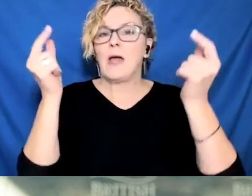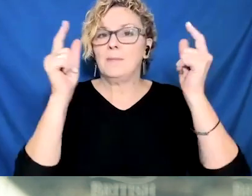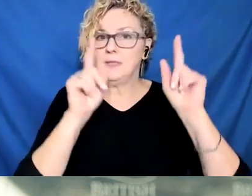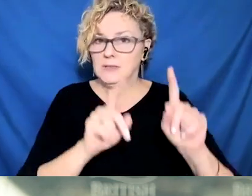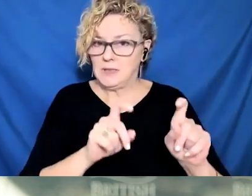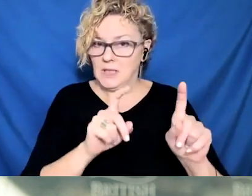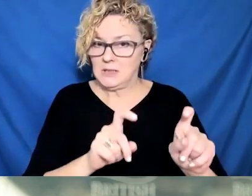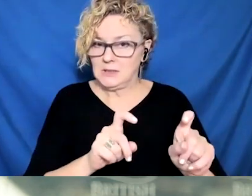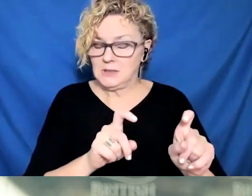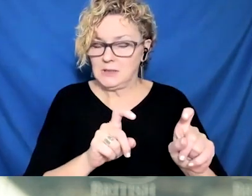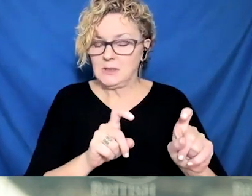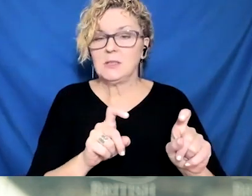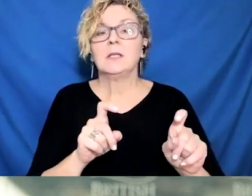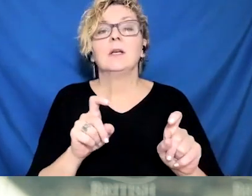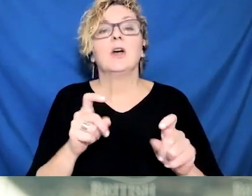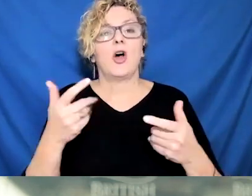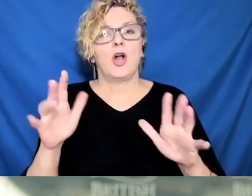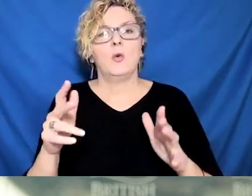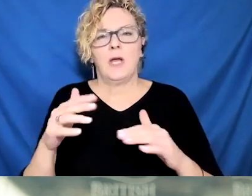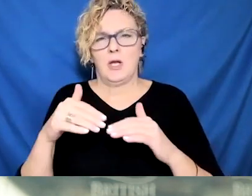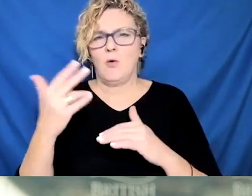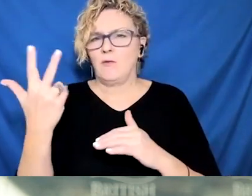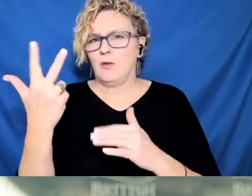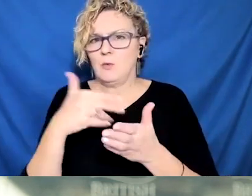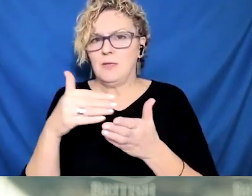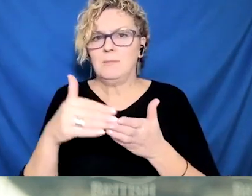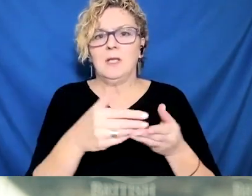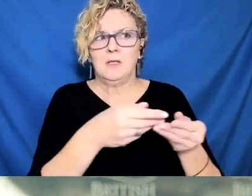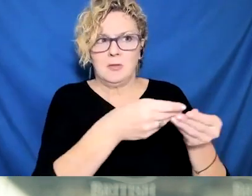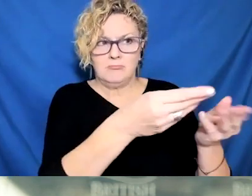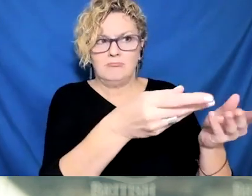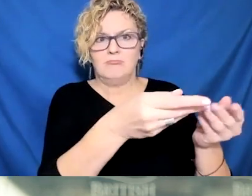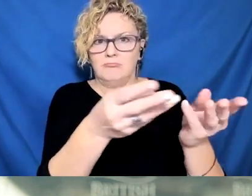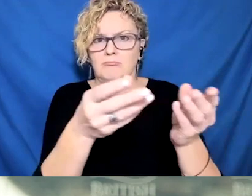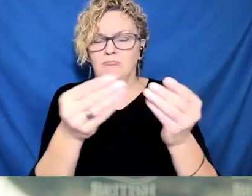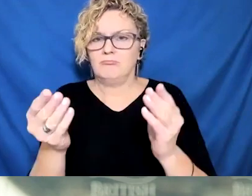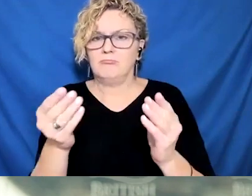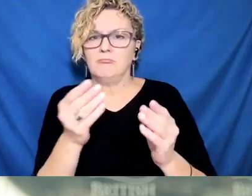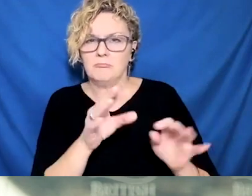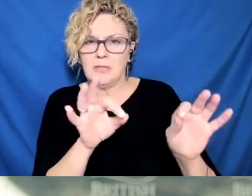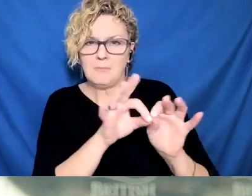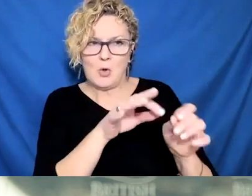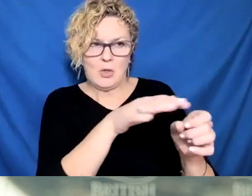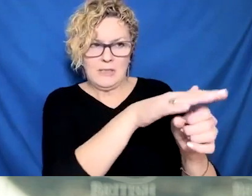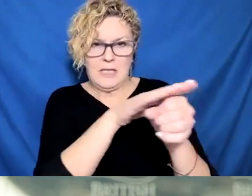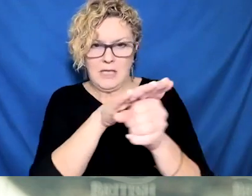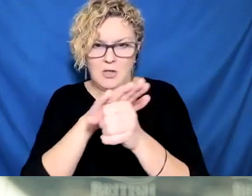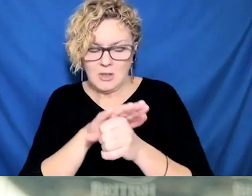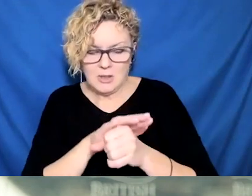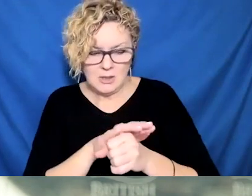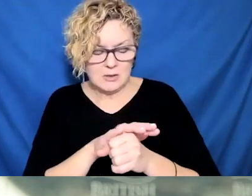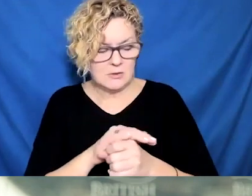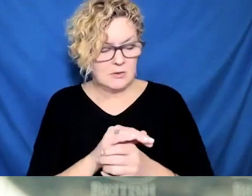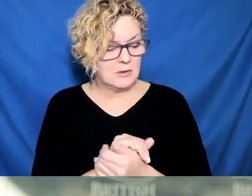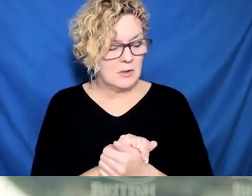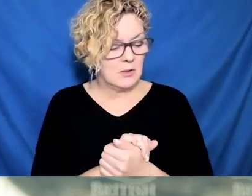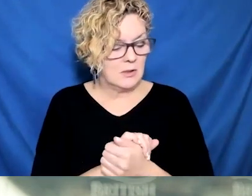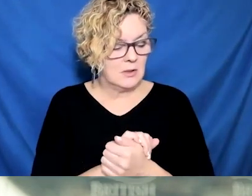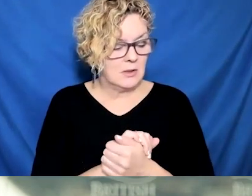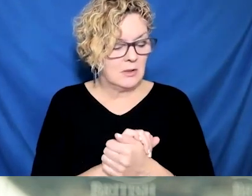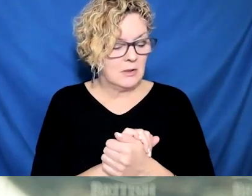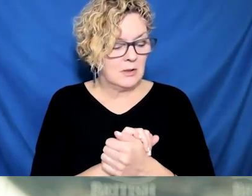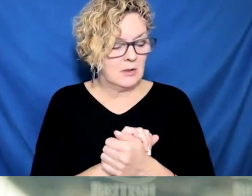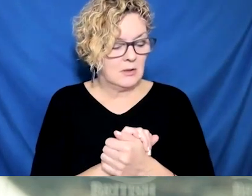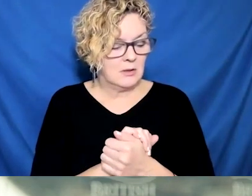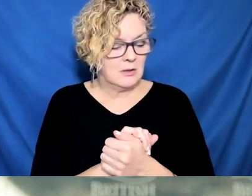long-term care and assisted living sites will continue to receive additional inventory to replenish their supply. The remainder and new